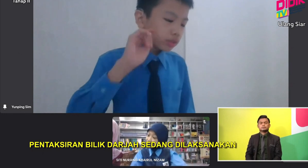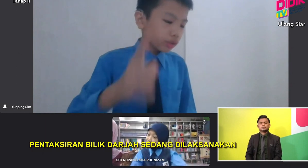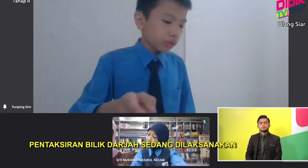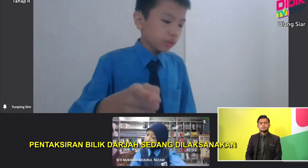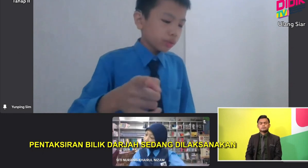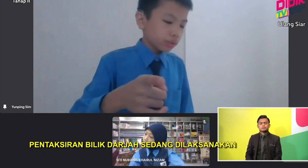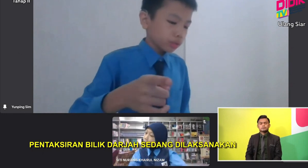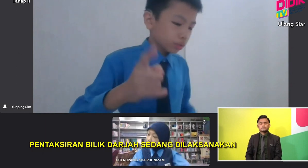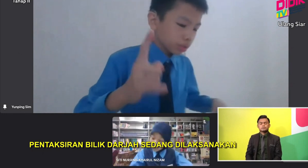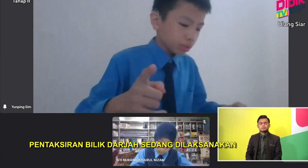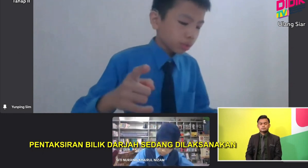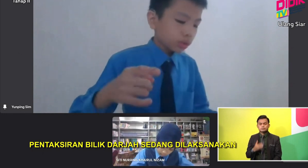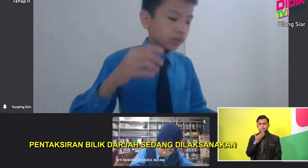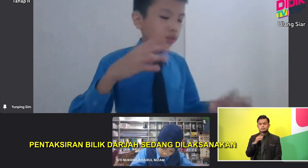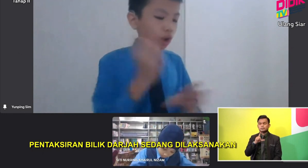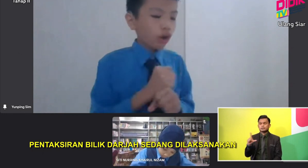Alright.